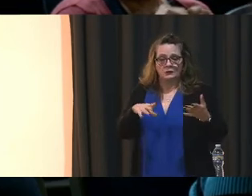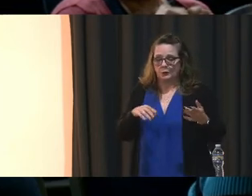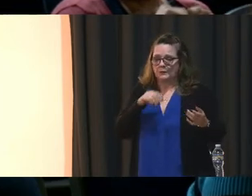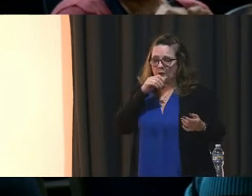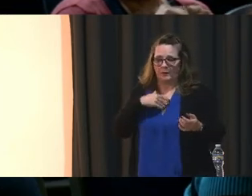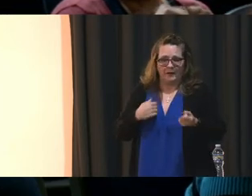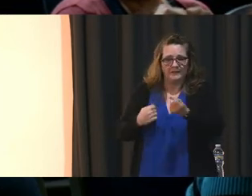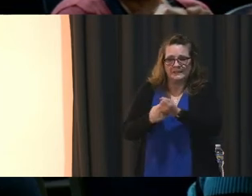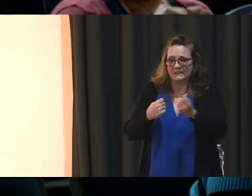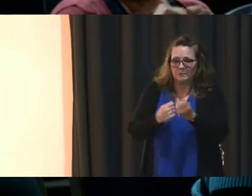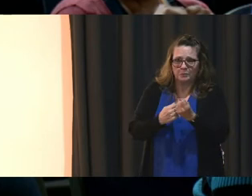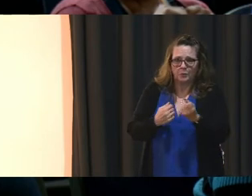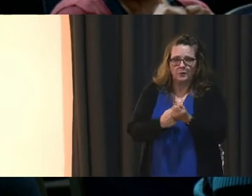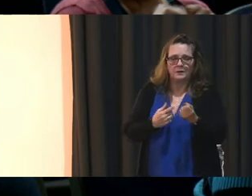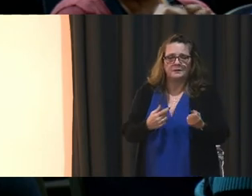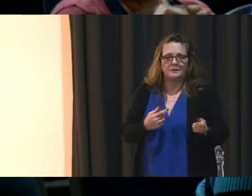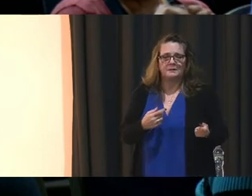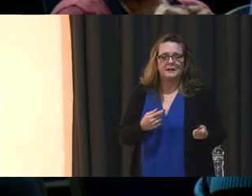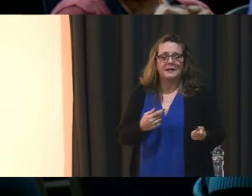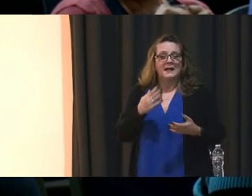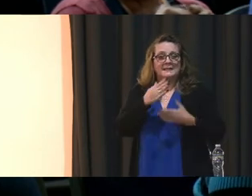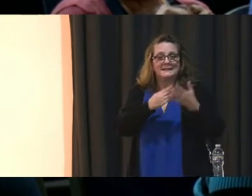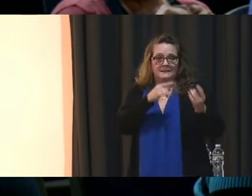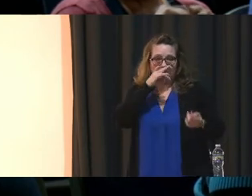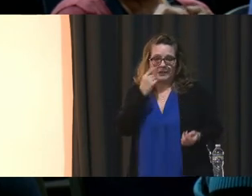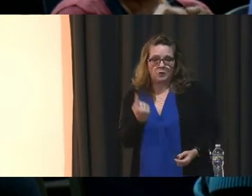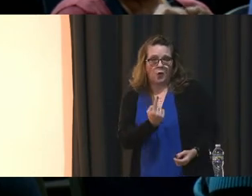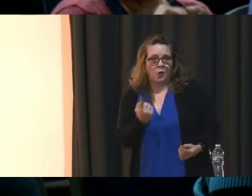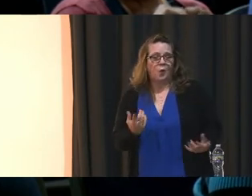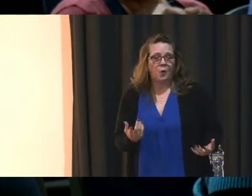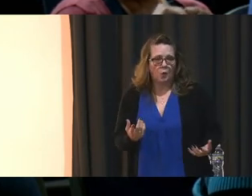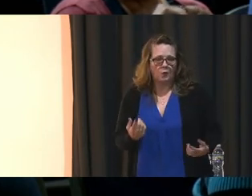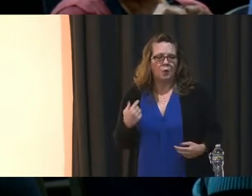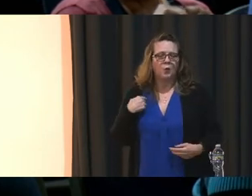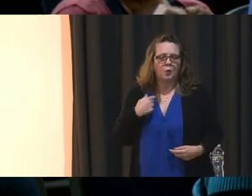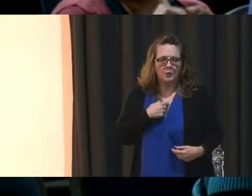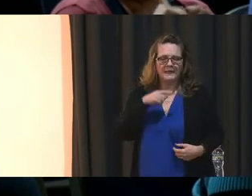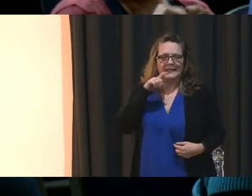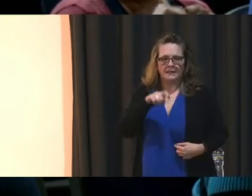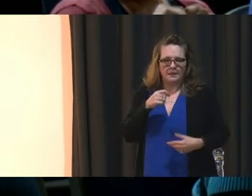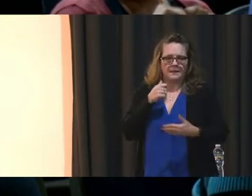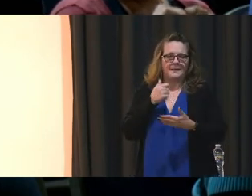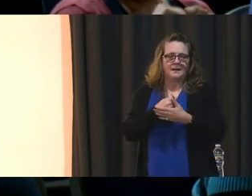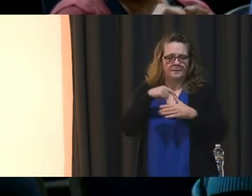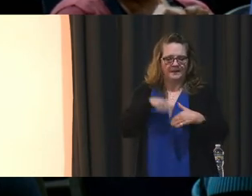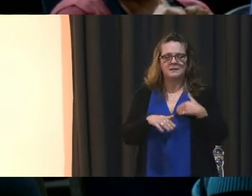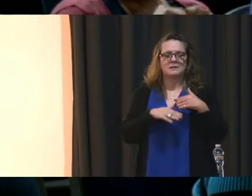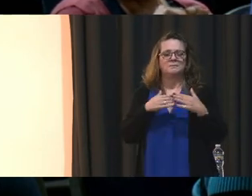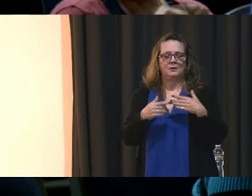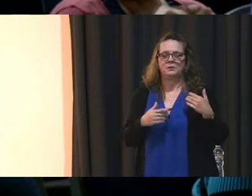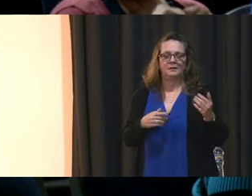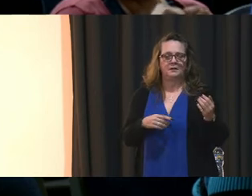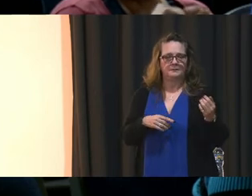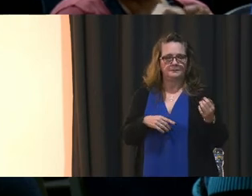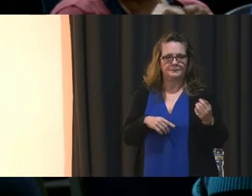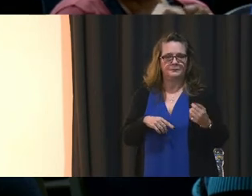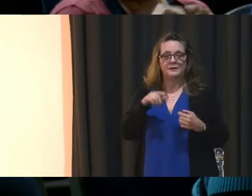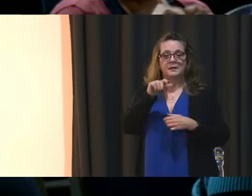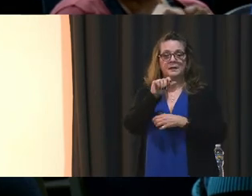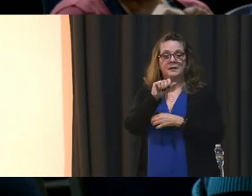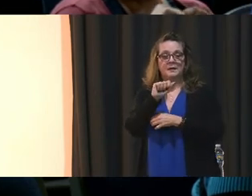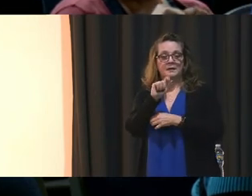that are here alone. And we need help in this building. The administrators